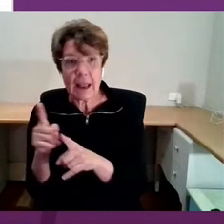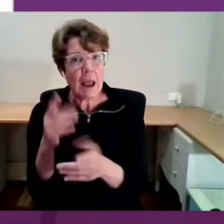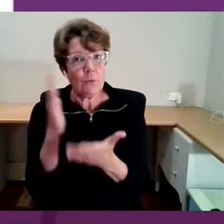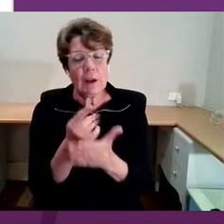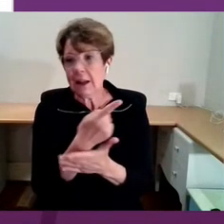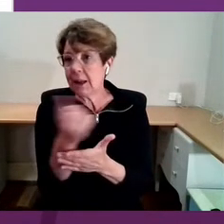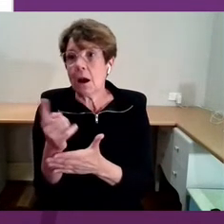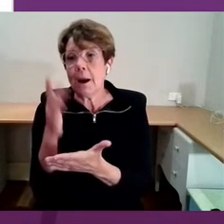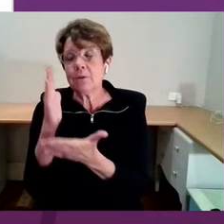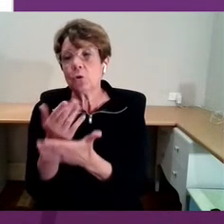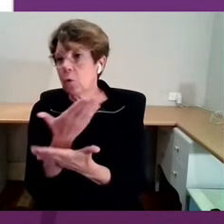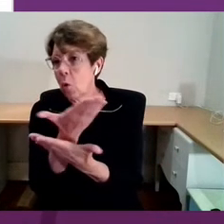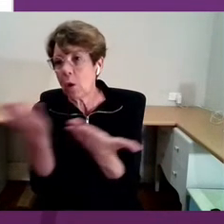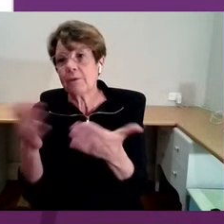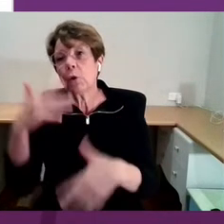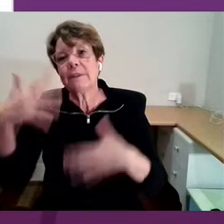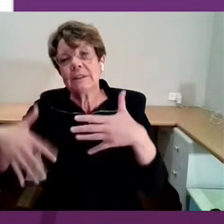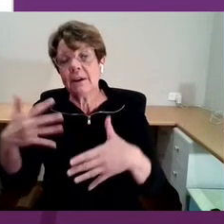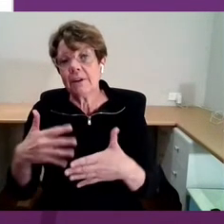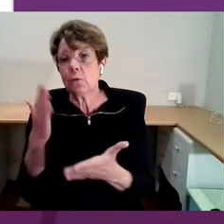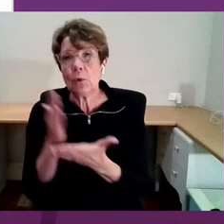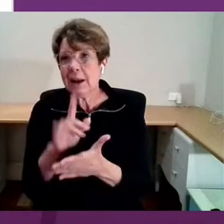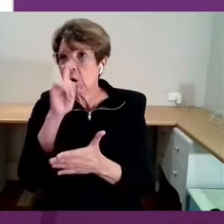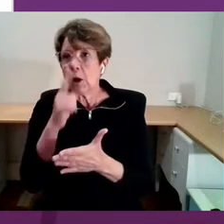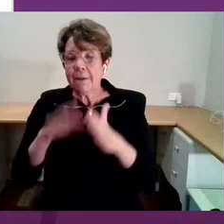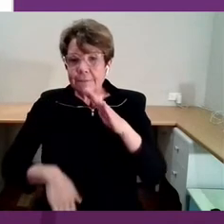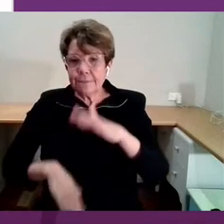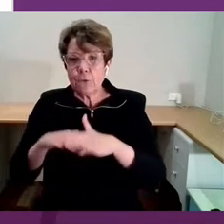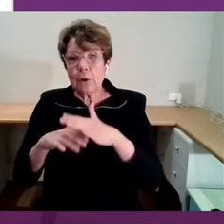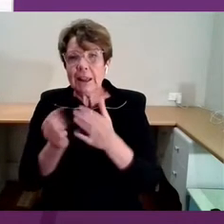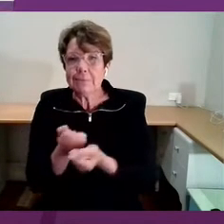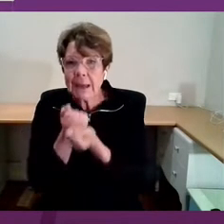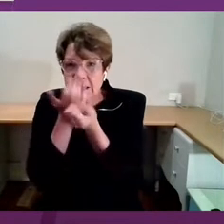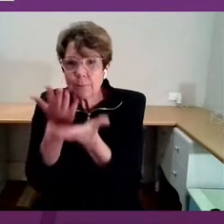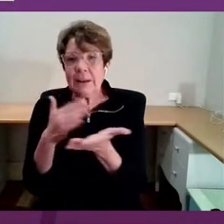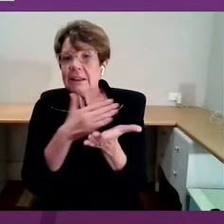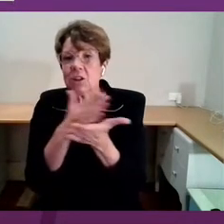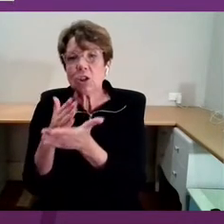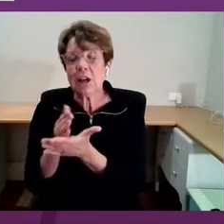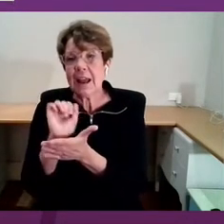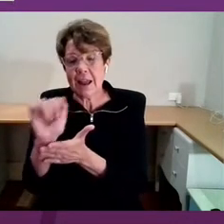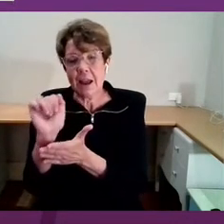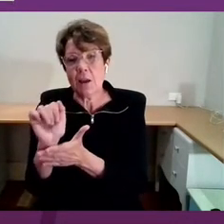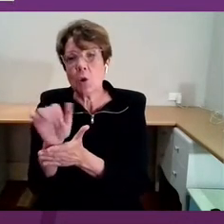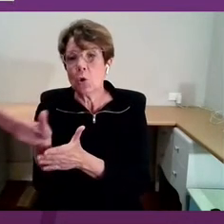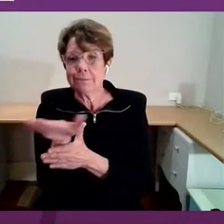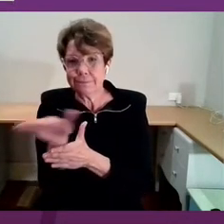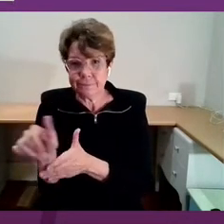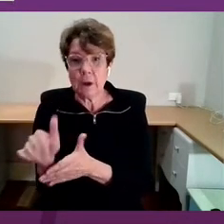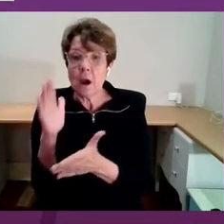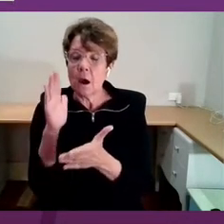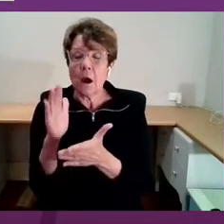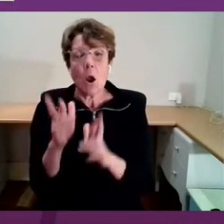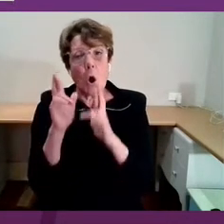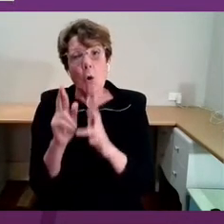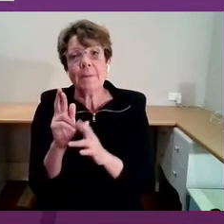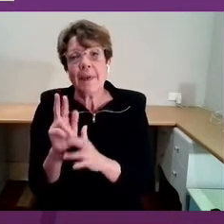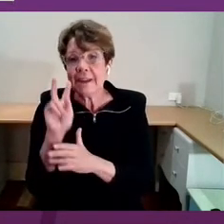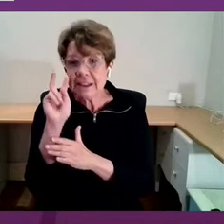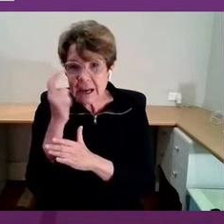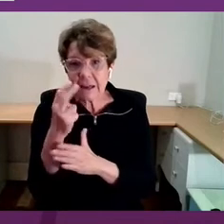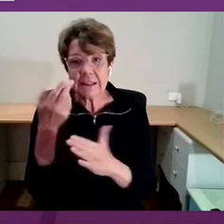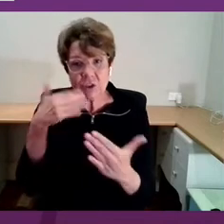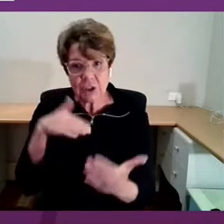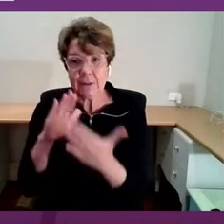in not being able to fully express and share your gifts. I can only hope that the darkness and challenges of these last 21